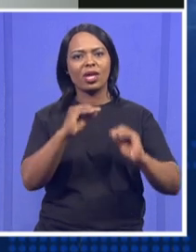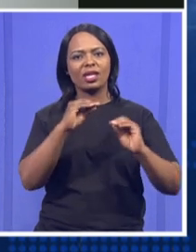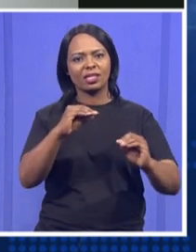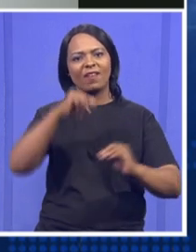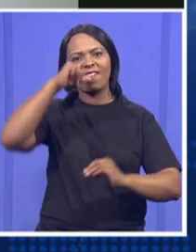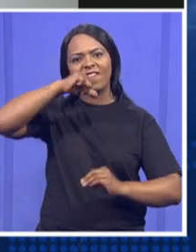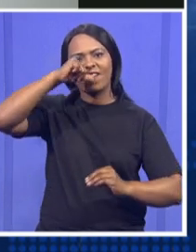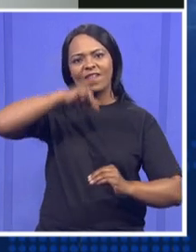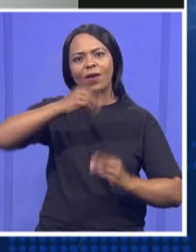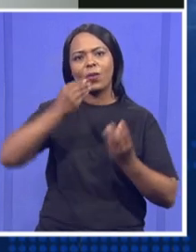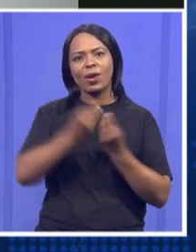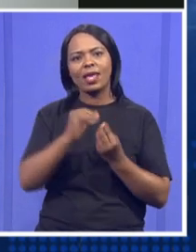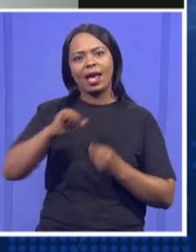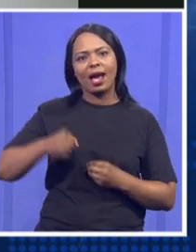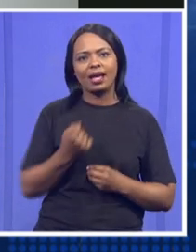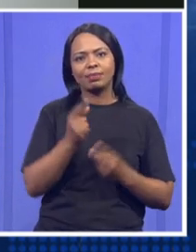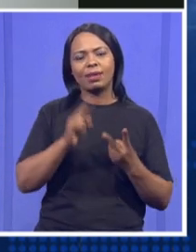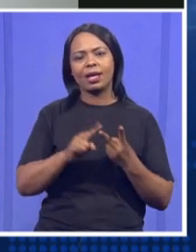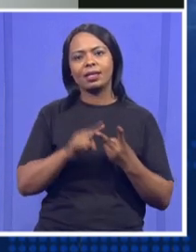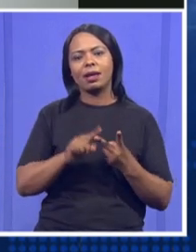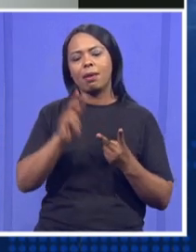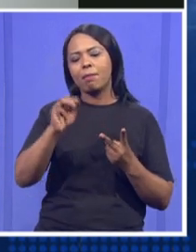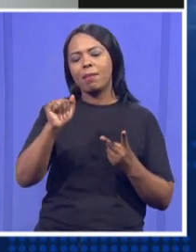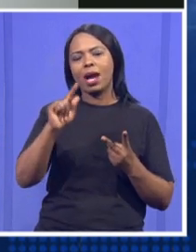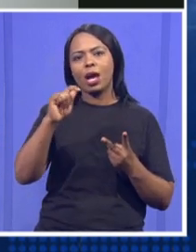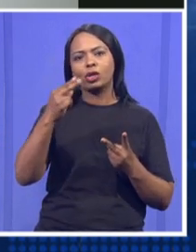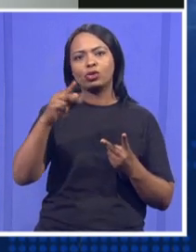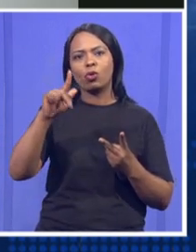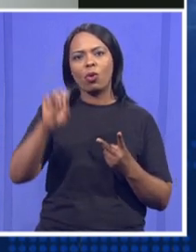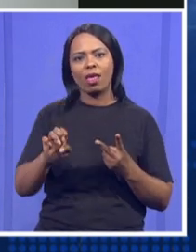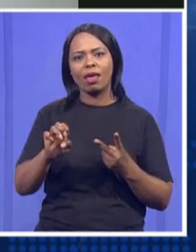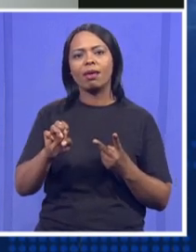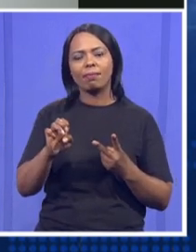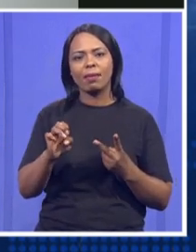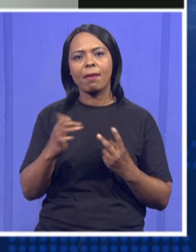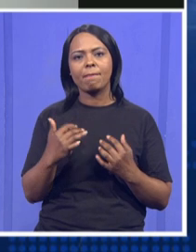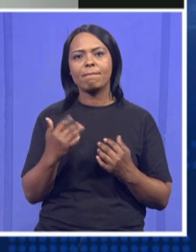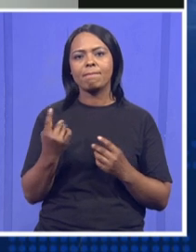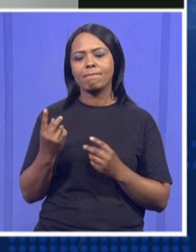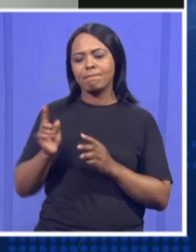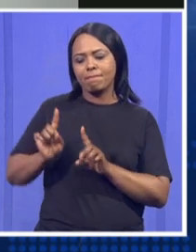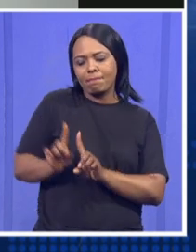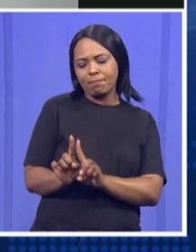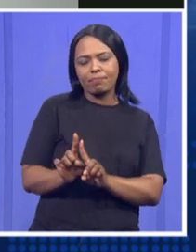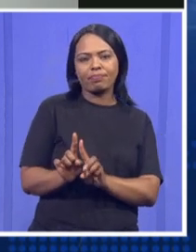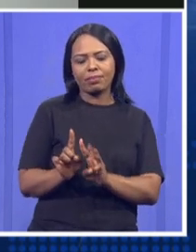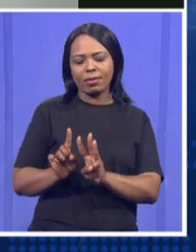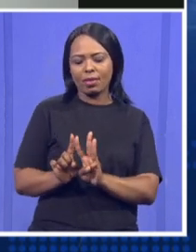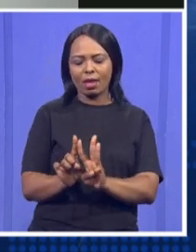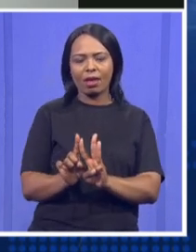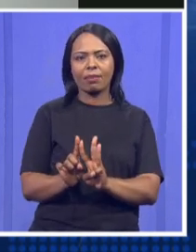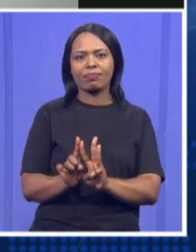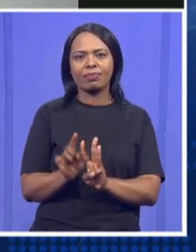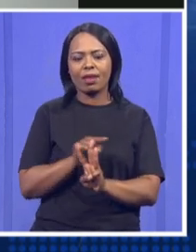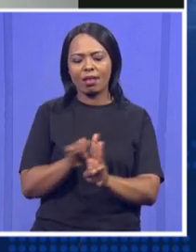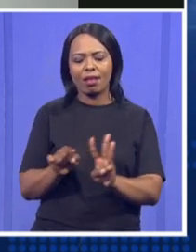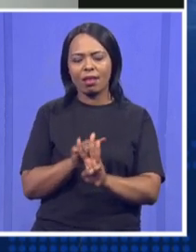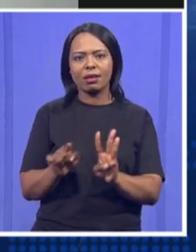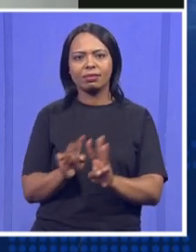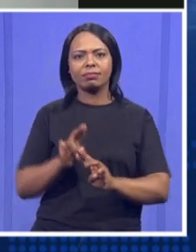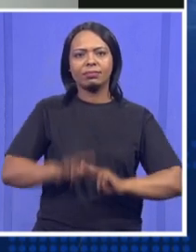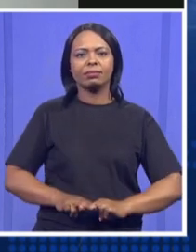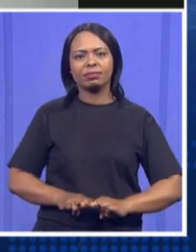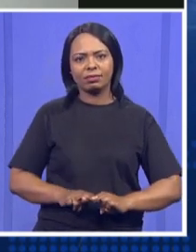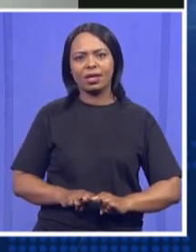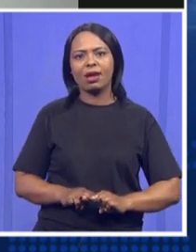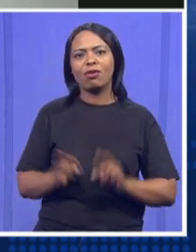husband, Matolo Motsecha, sitting next to the outgoing Premier, David Makura. What message of support